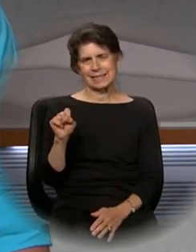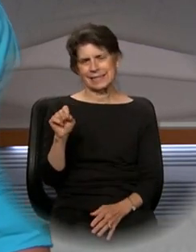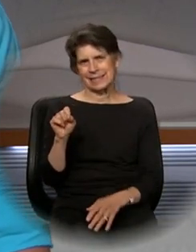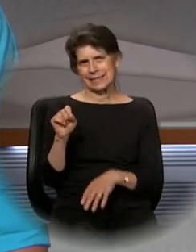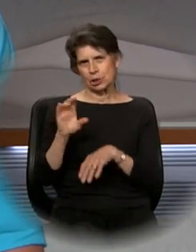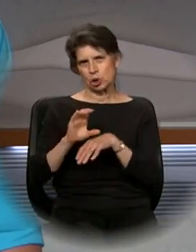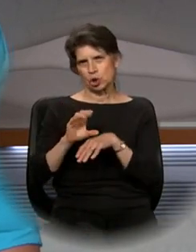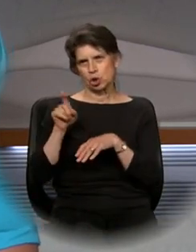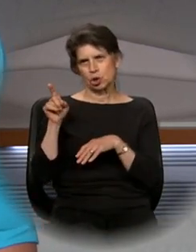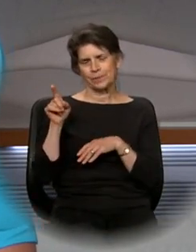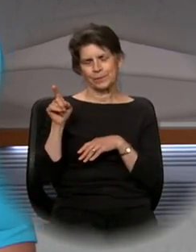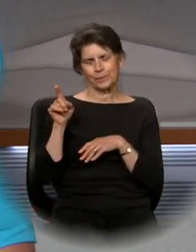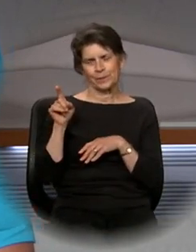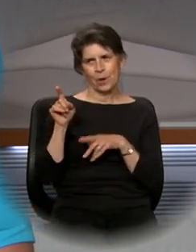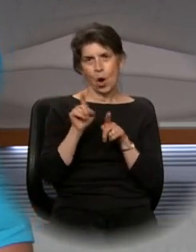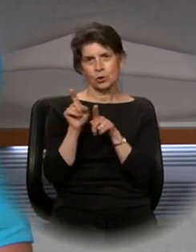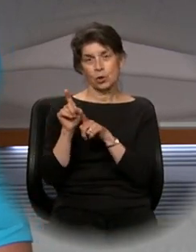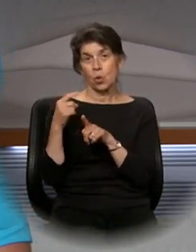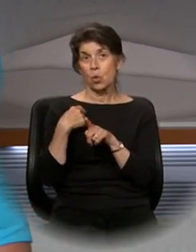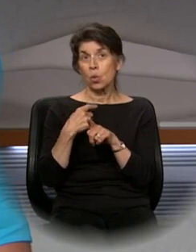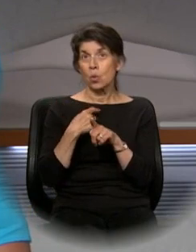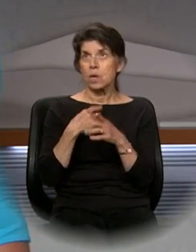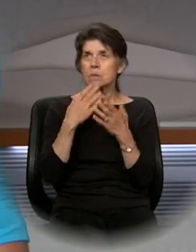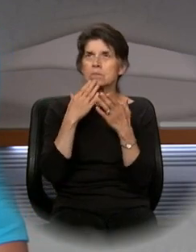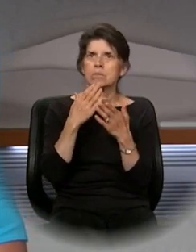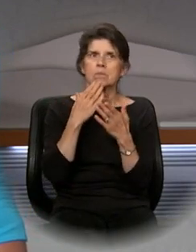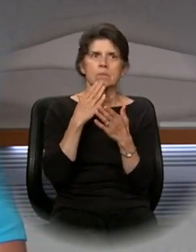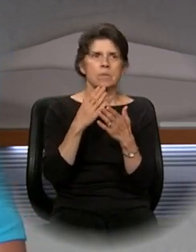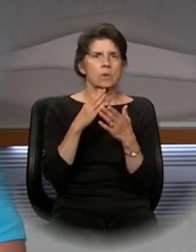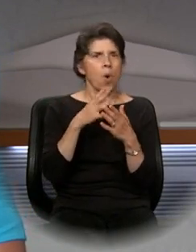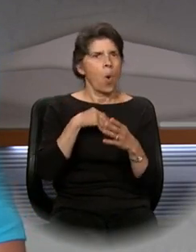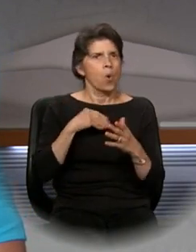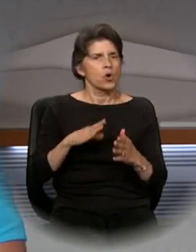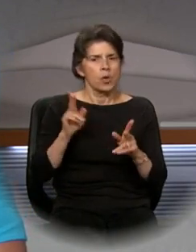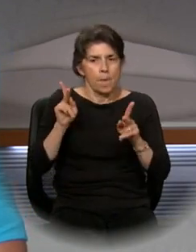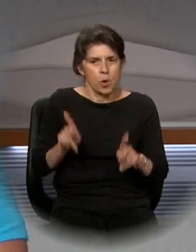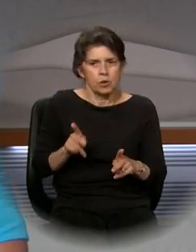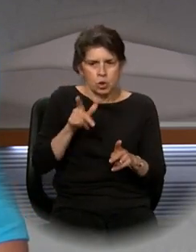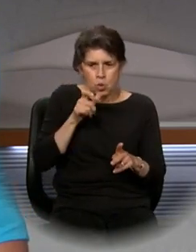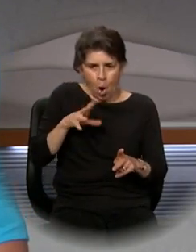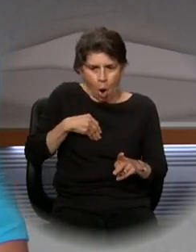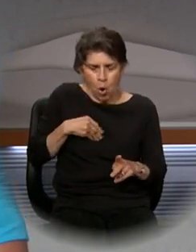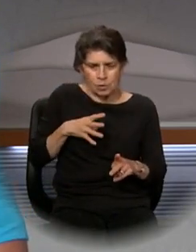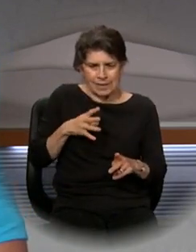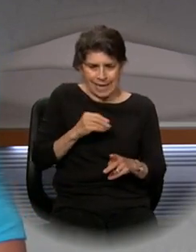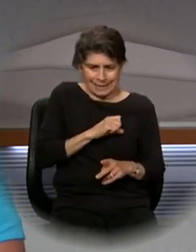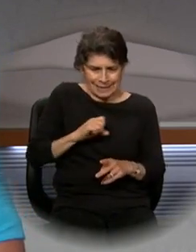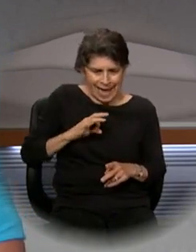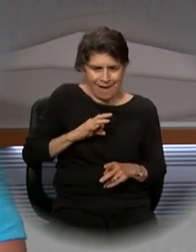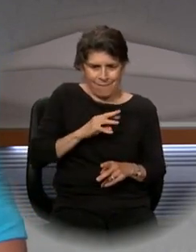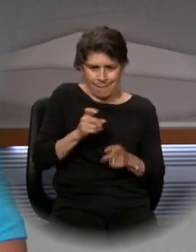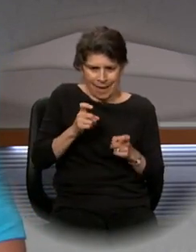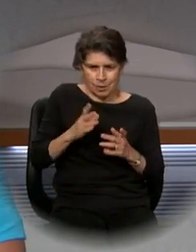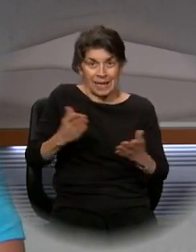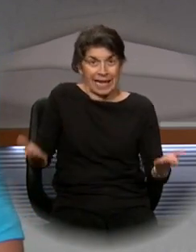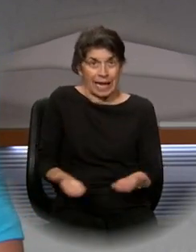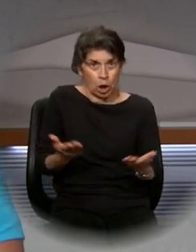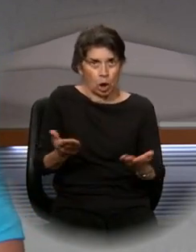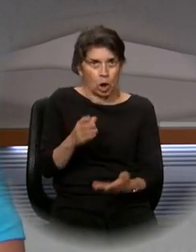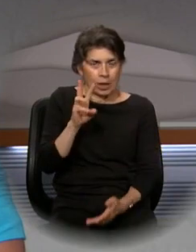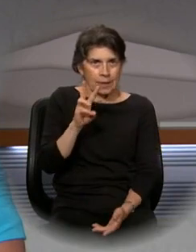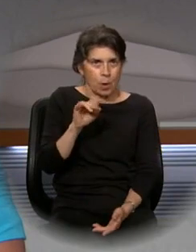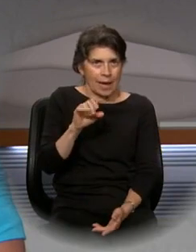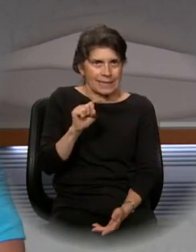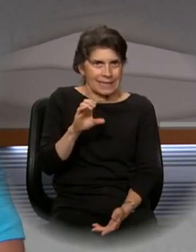our continued gratitude to the owner, management, and staff of WISC-TV who provide the excellent